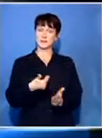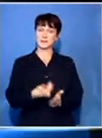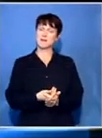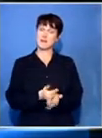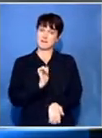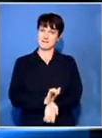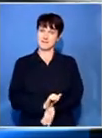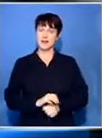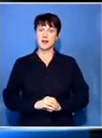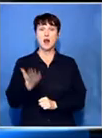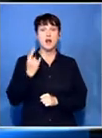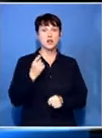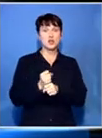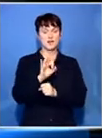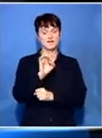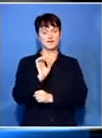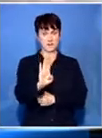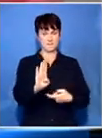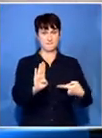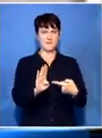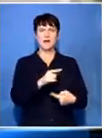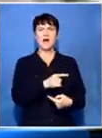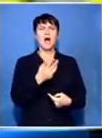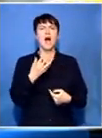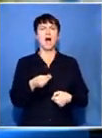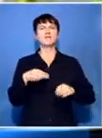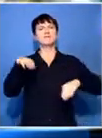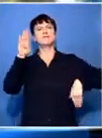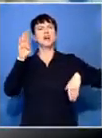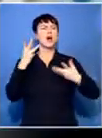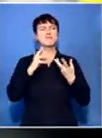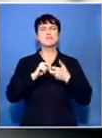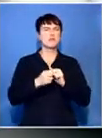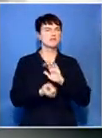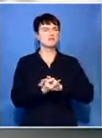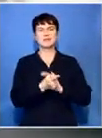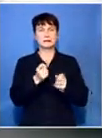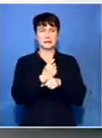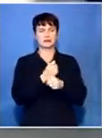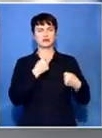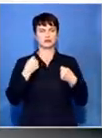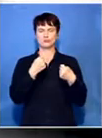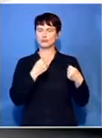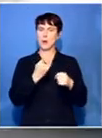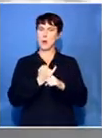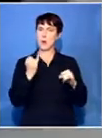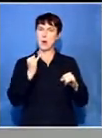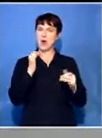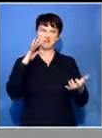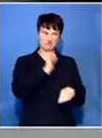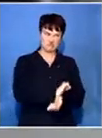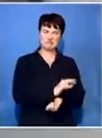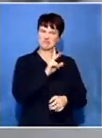view in February last year for committing a minor traffic offence. He was later found dead in police cells.